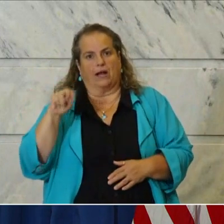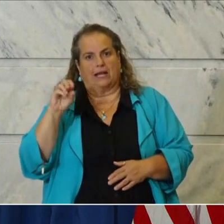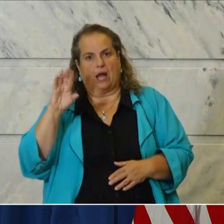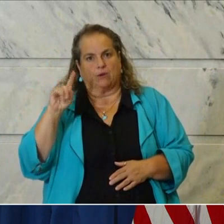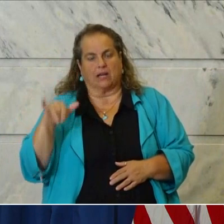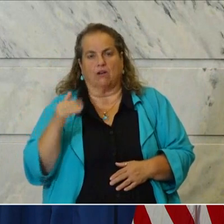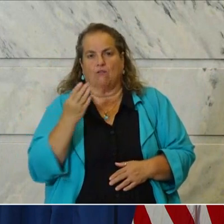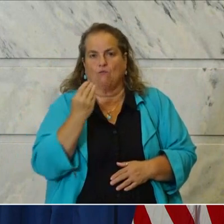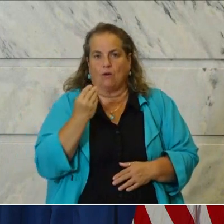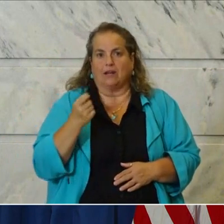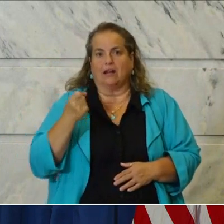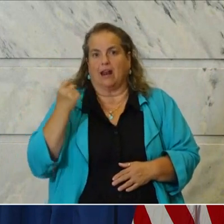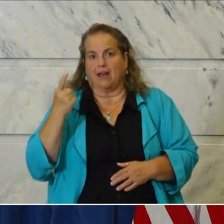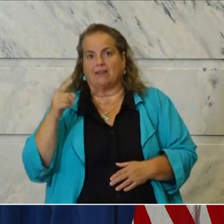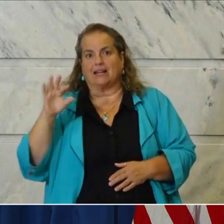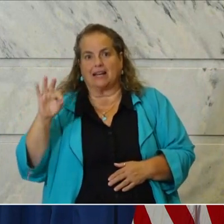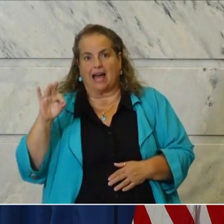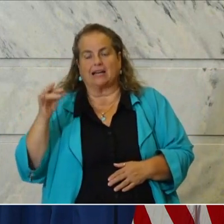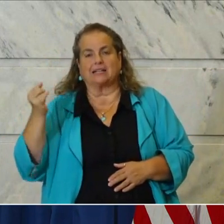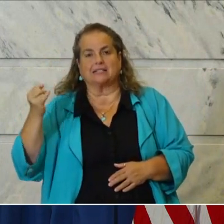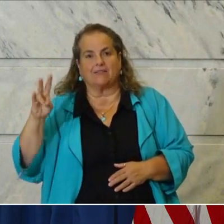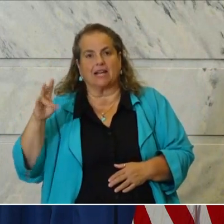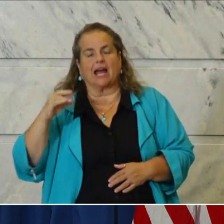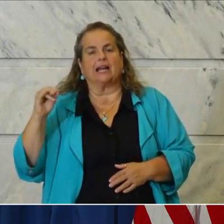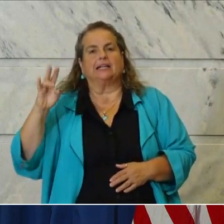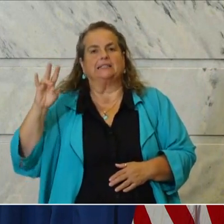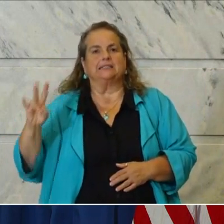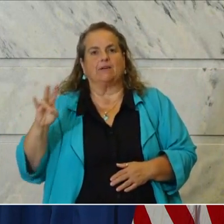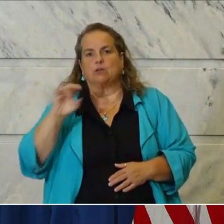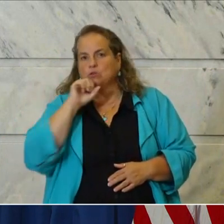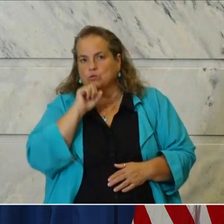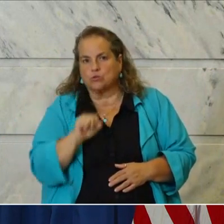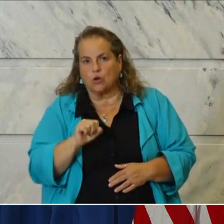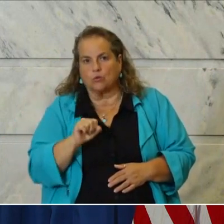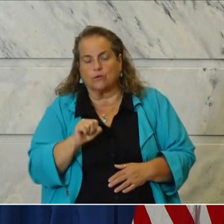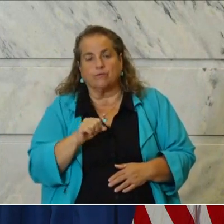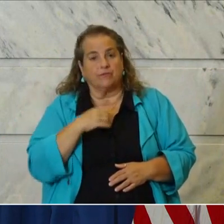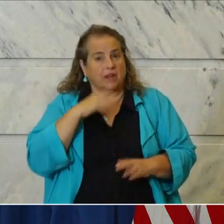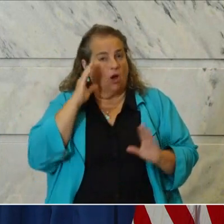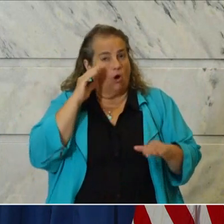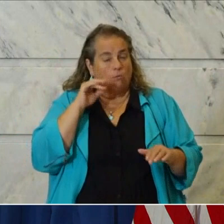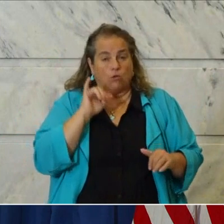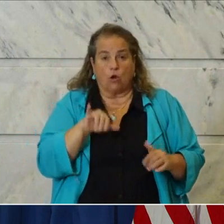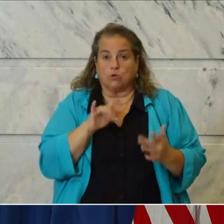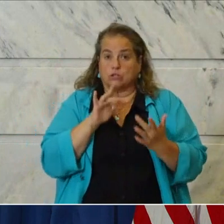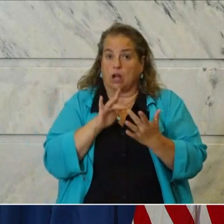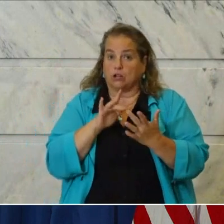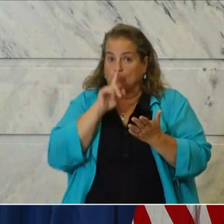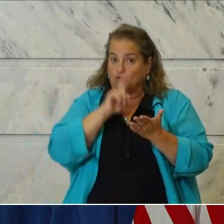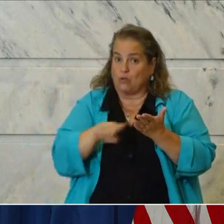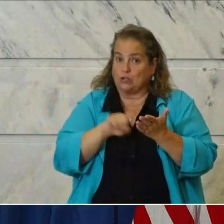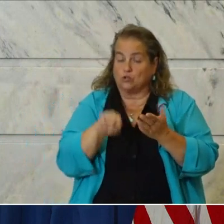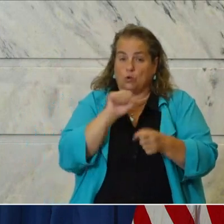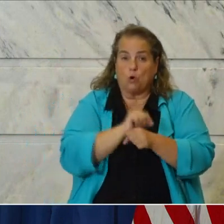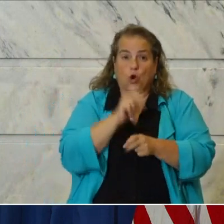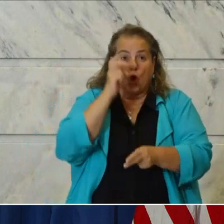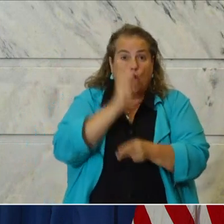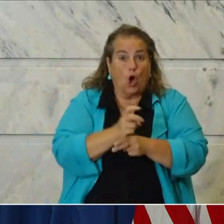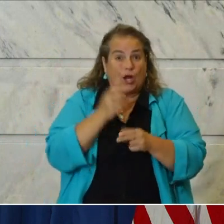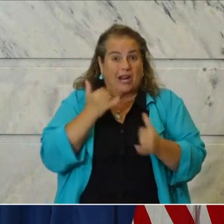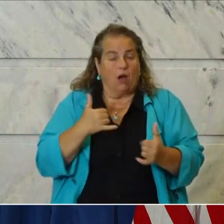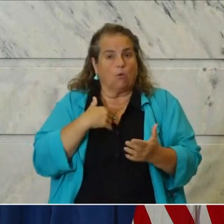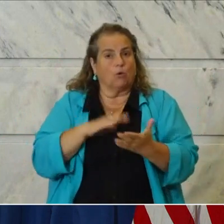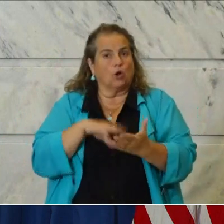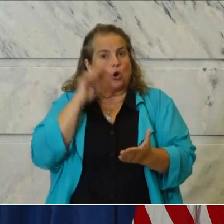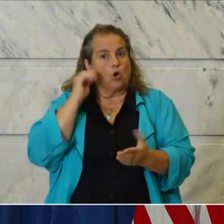11 9 17 and seven. I certainly hope those contact tracers are working really hard right now and that we learned